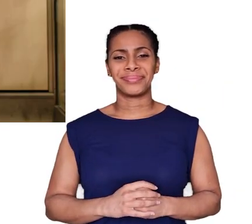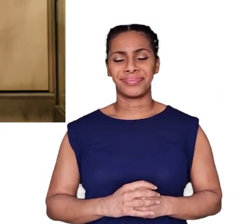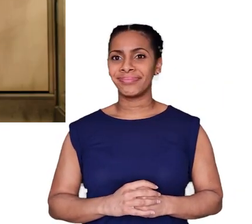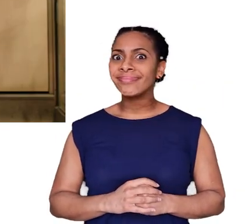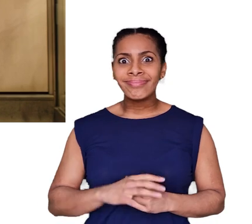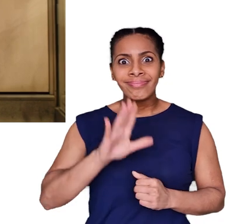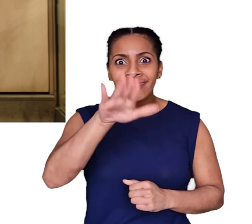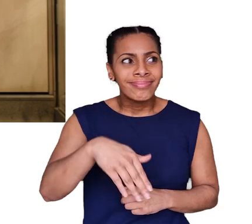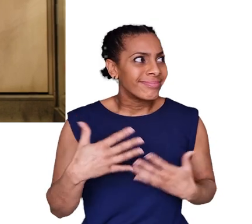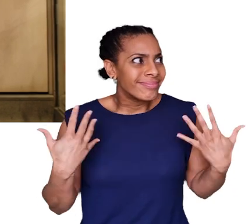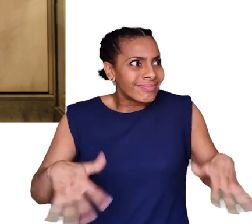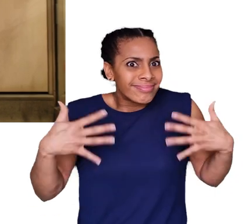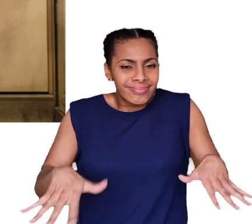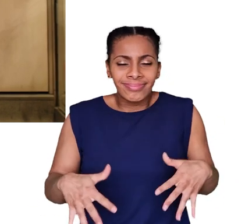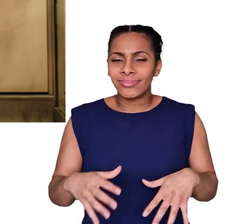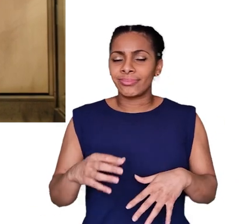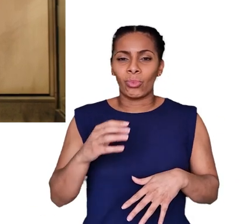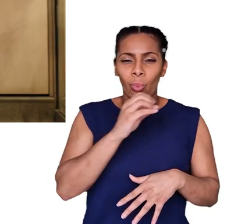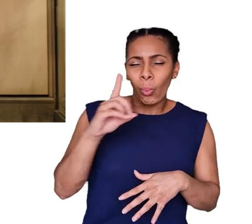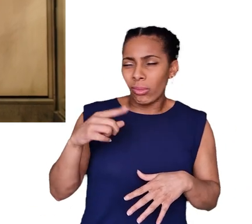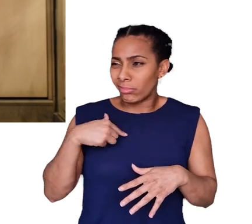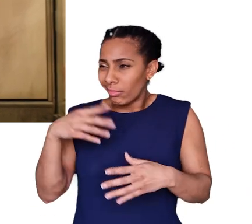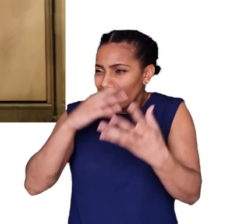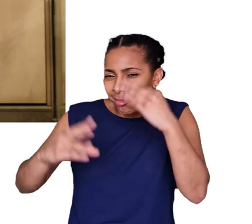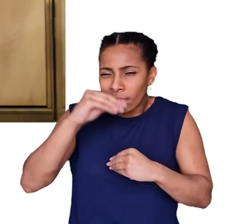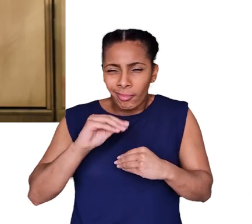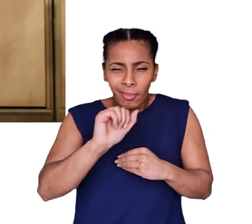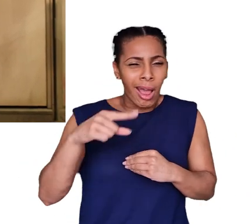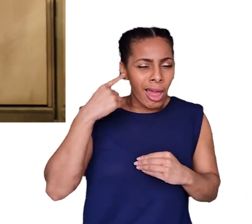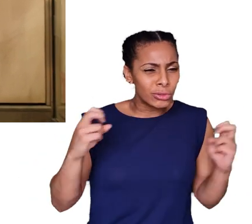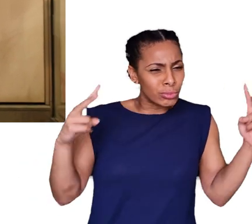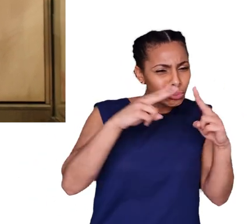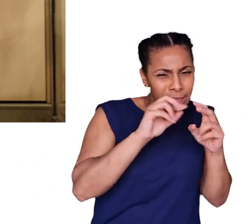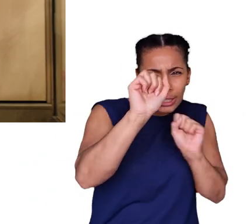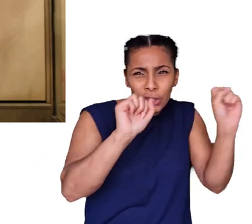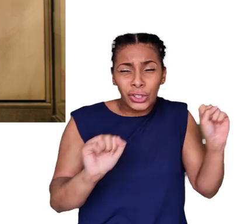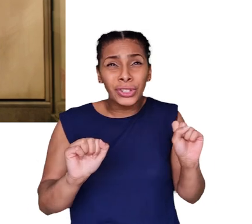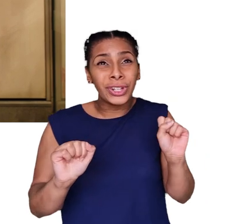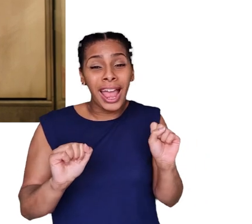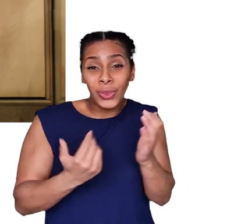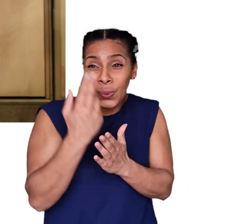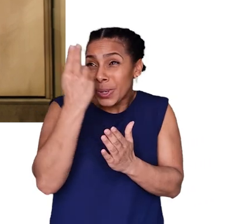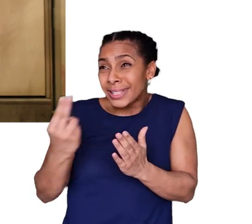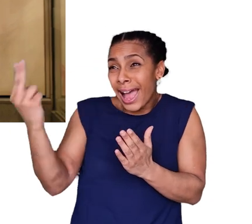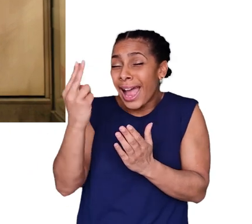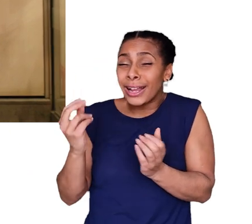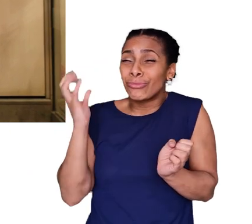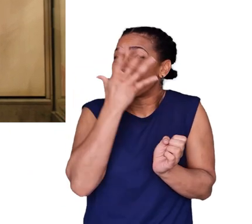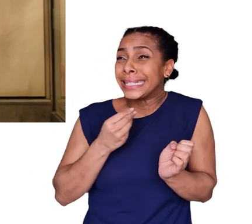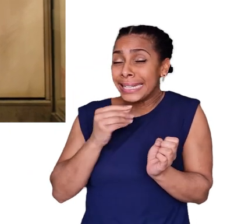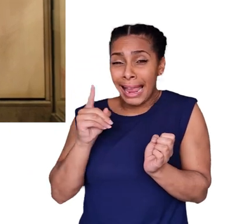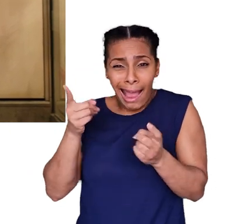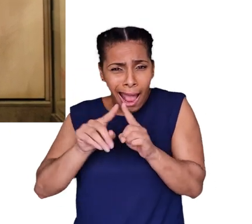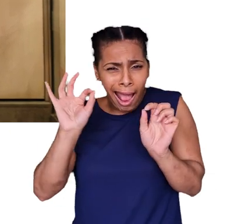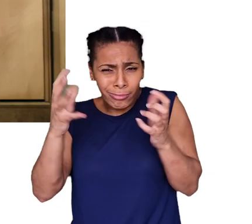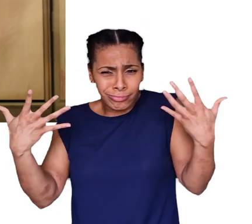It's been so cool learning about all the different parts of London Bridge, and the new design is just so pretty, and it goes